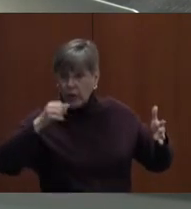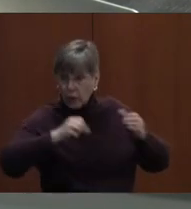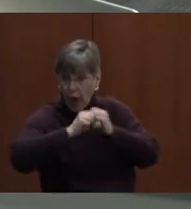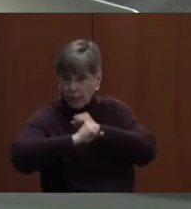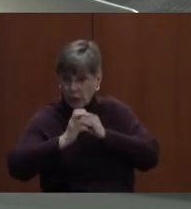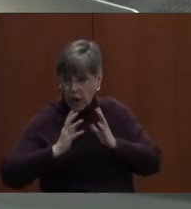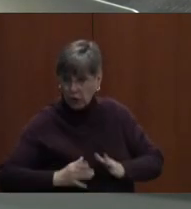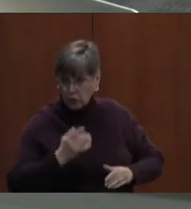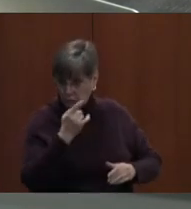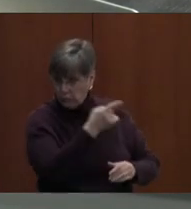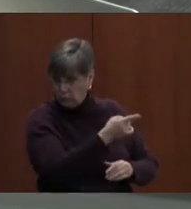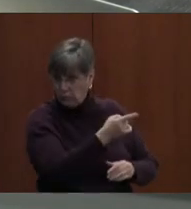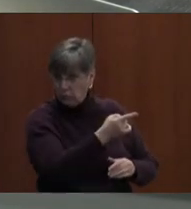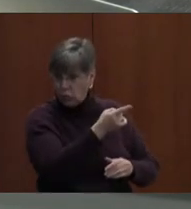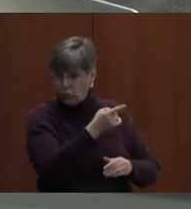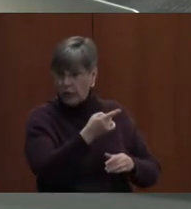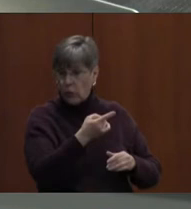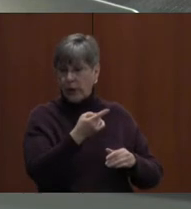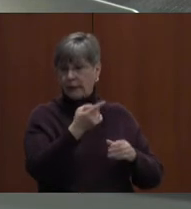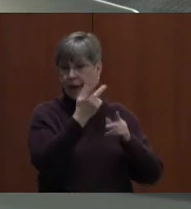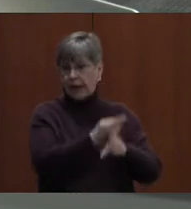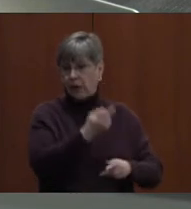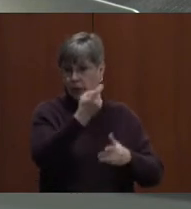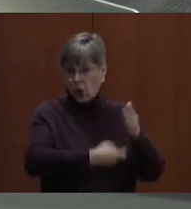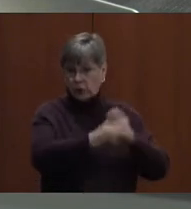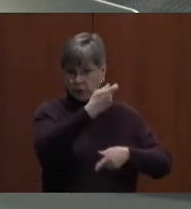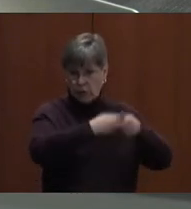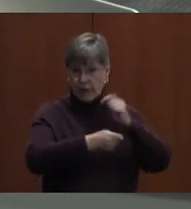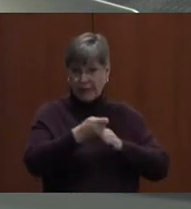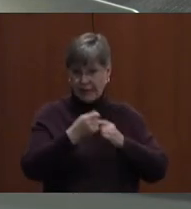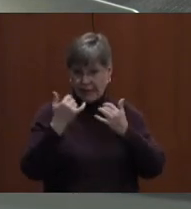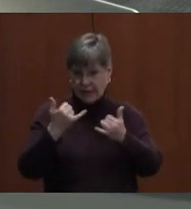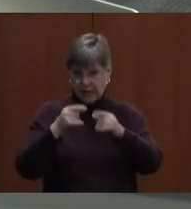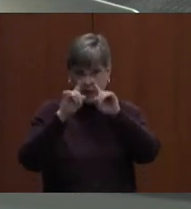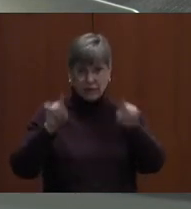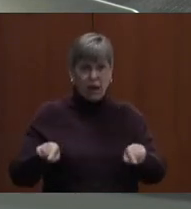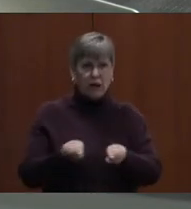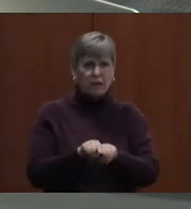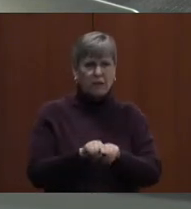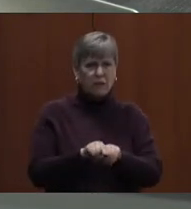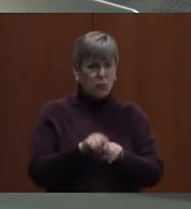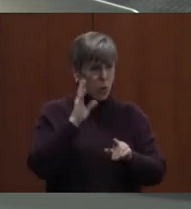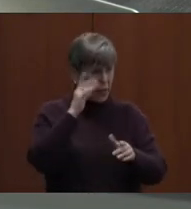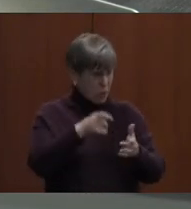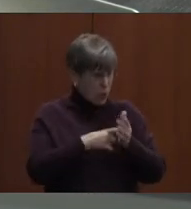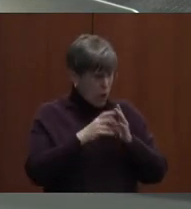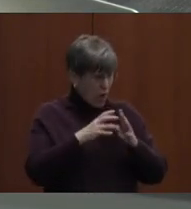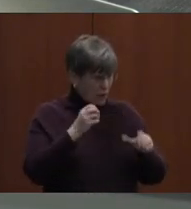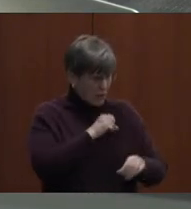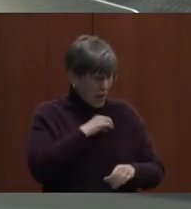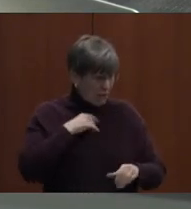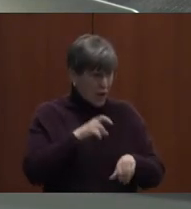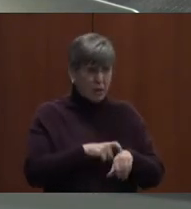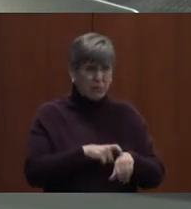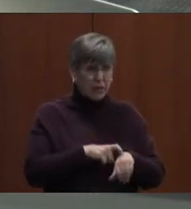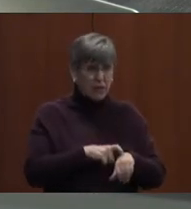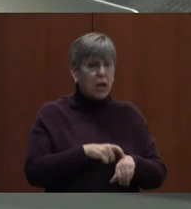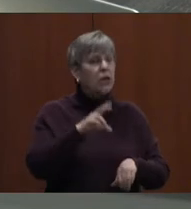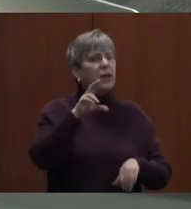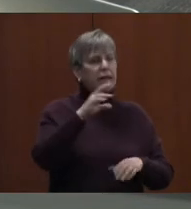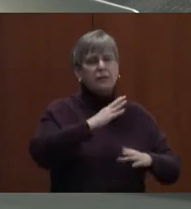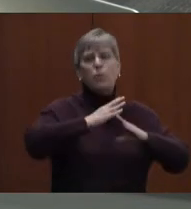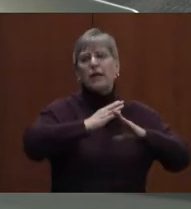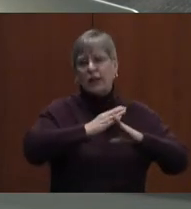that would cover the board's costs for replacing that sign. Is that going to take a lot of staff time, you think? It's just a protection. It's a protection.